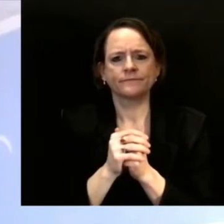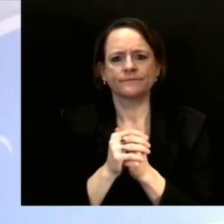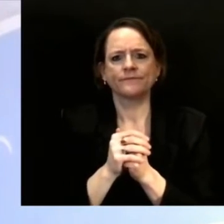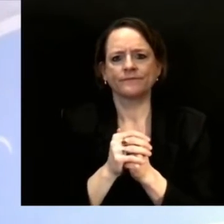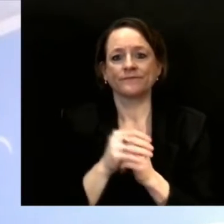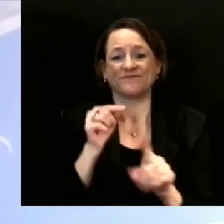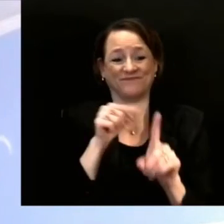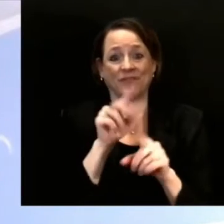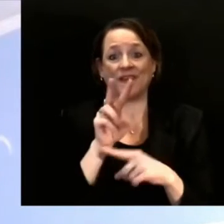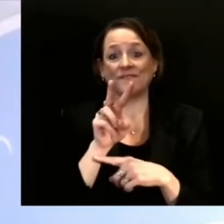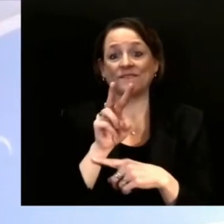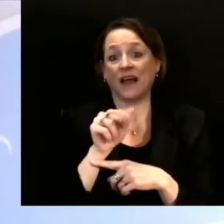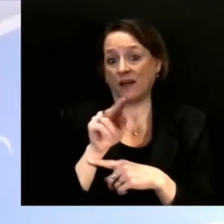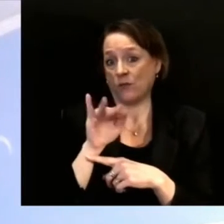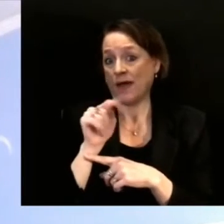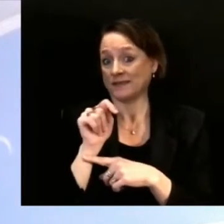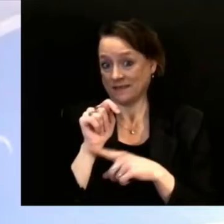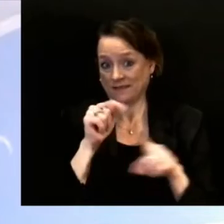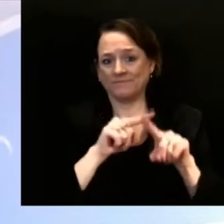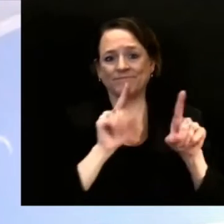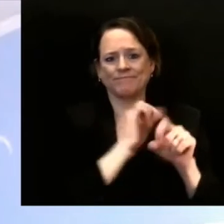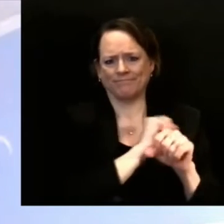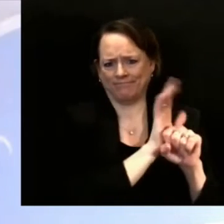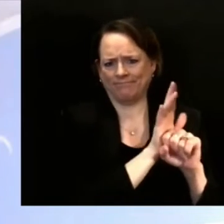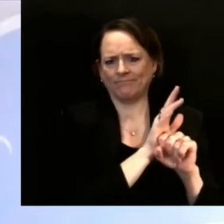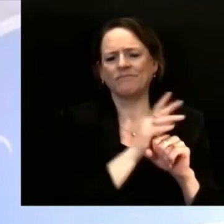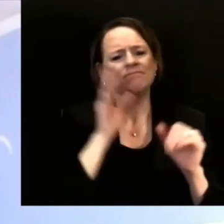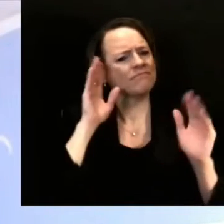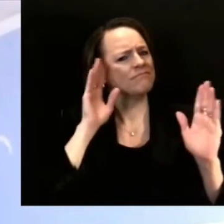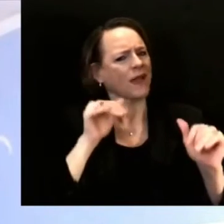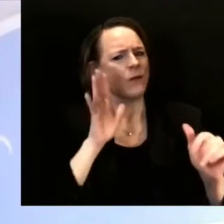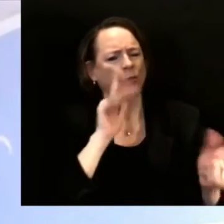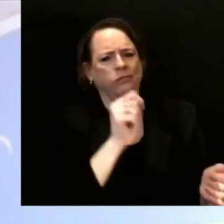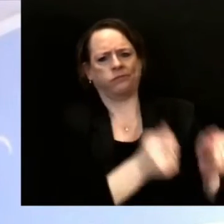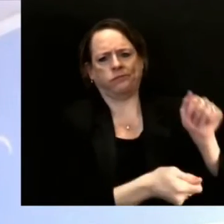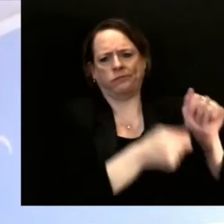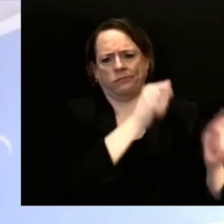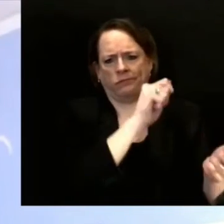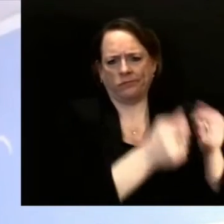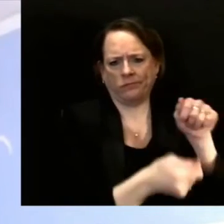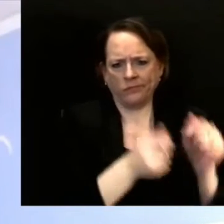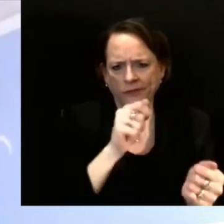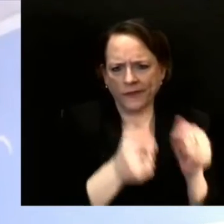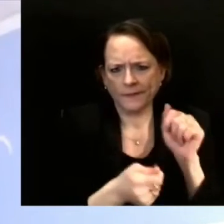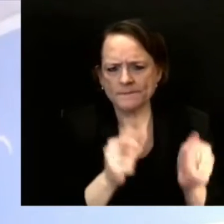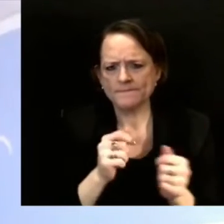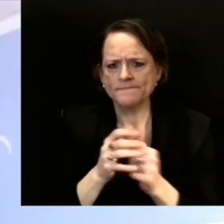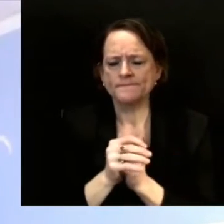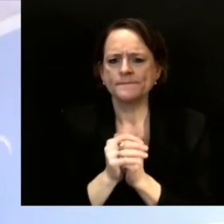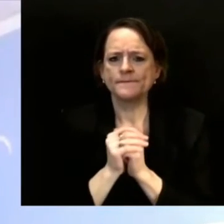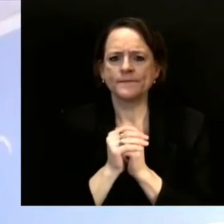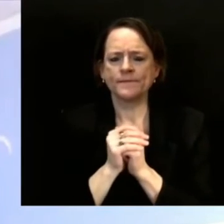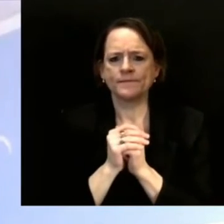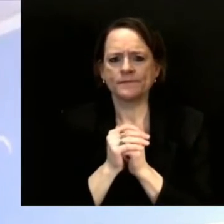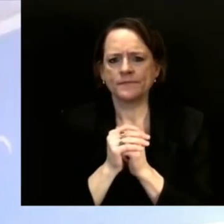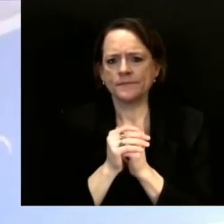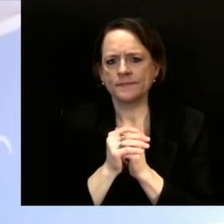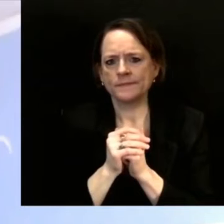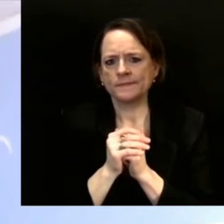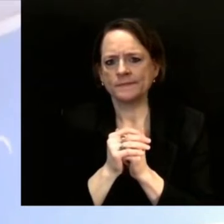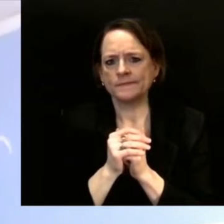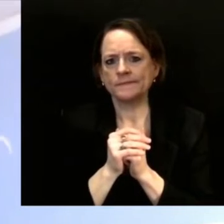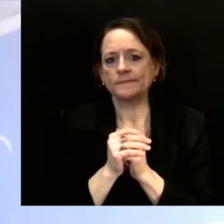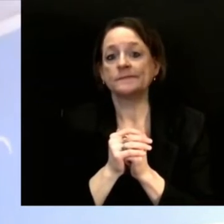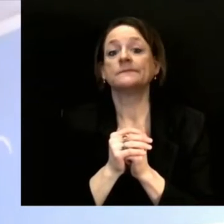expected to occur over time. Most variants don't change how the virus behaves and many disappear, but it is